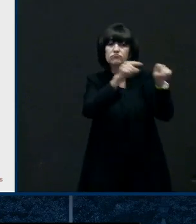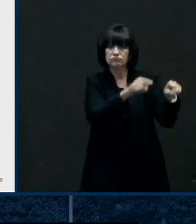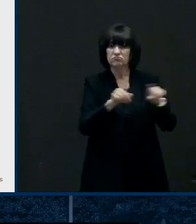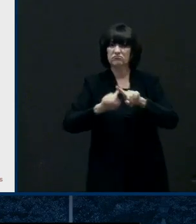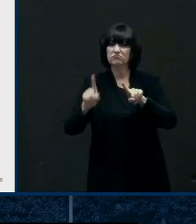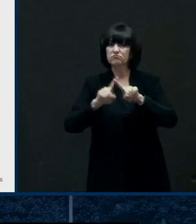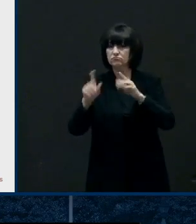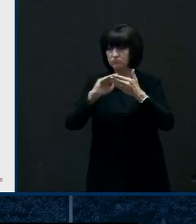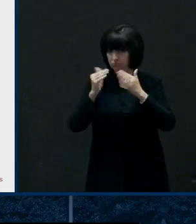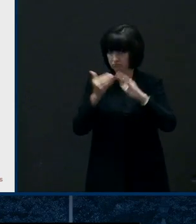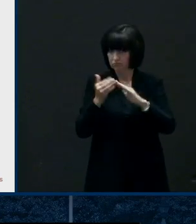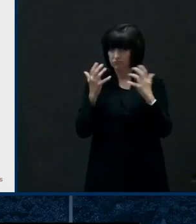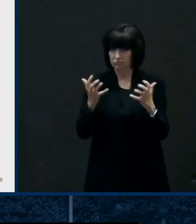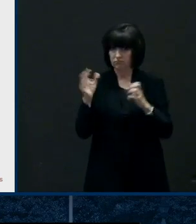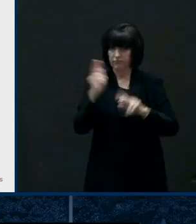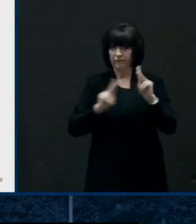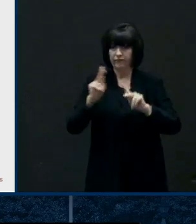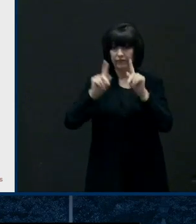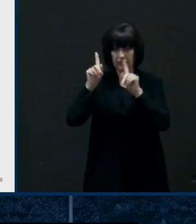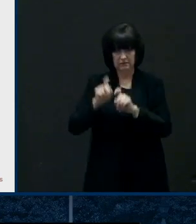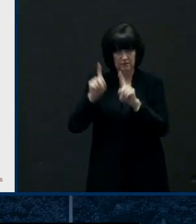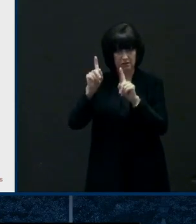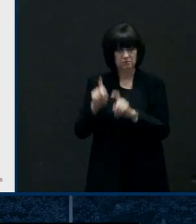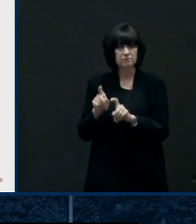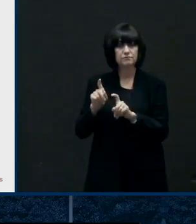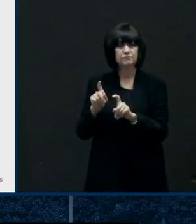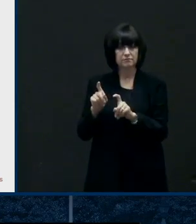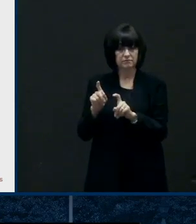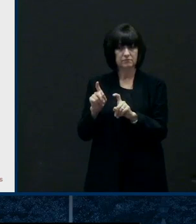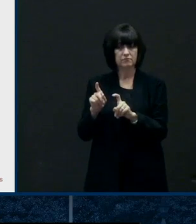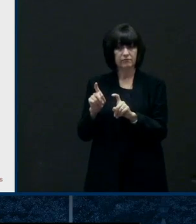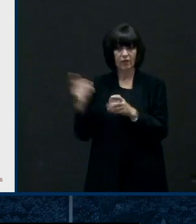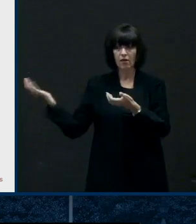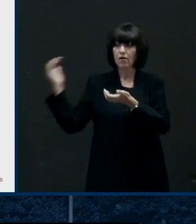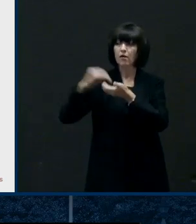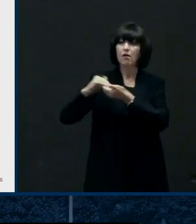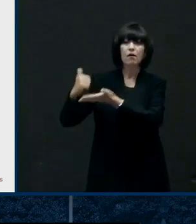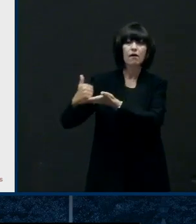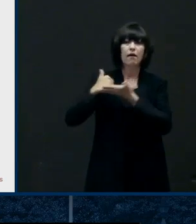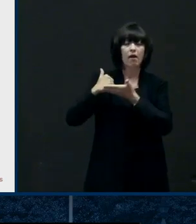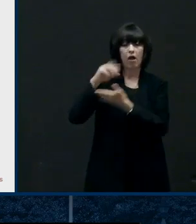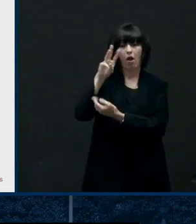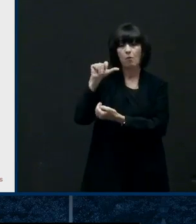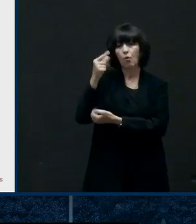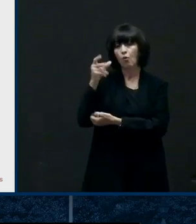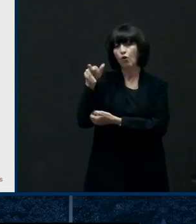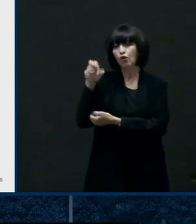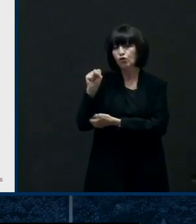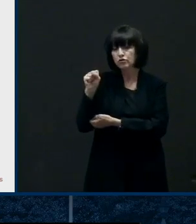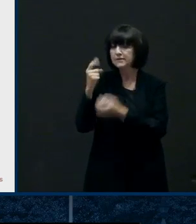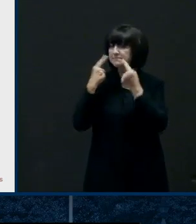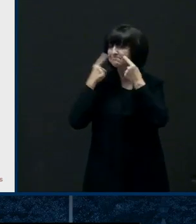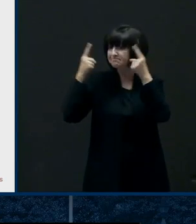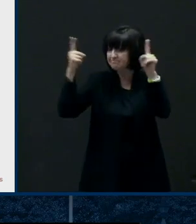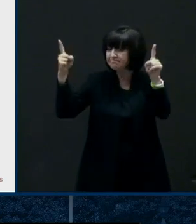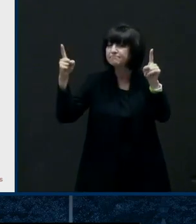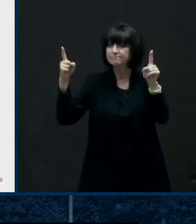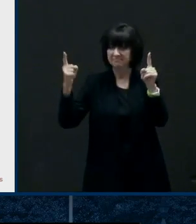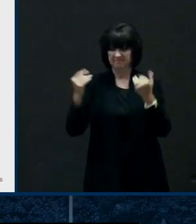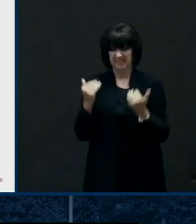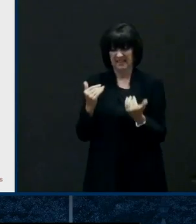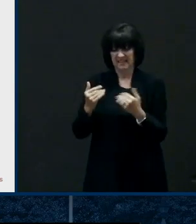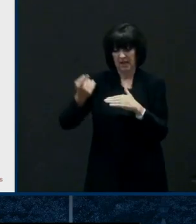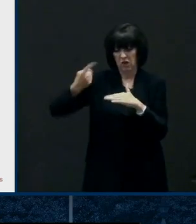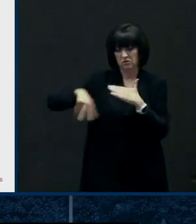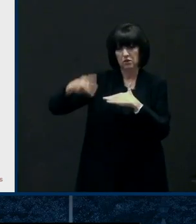get people tested uh the walgreens uh partnership's been working very well looking in the next few weeks to expand